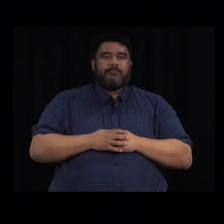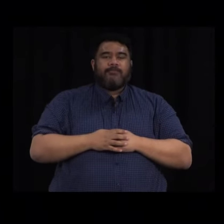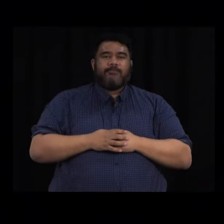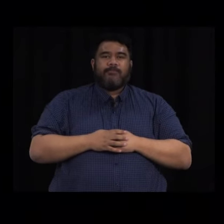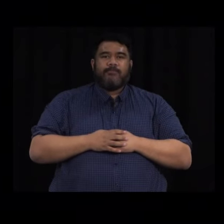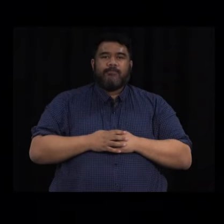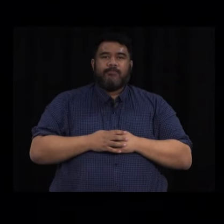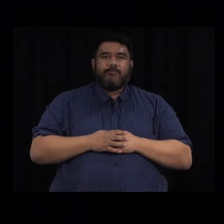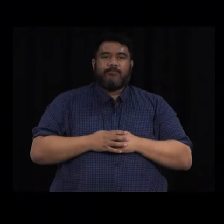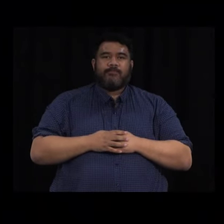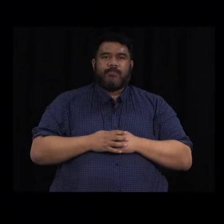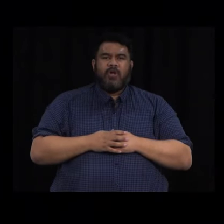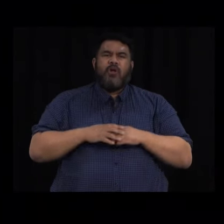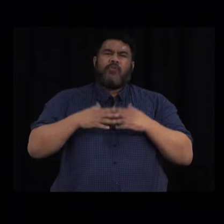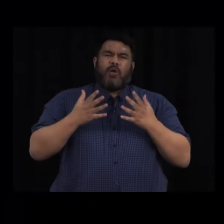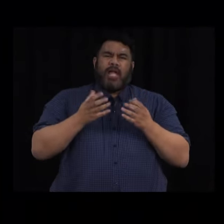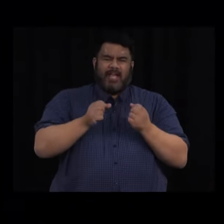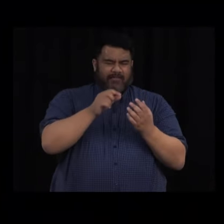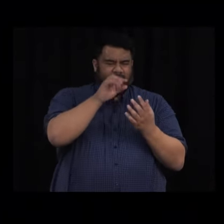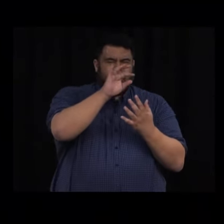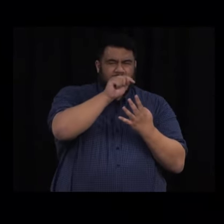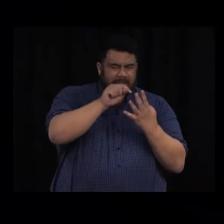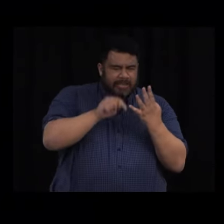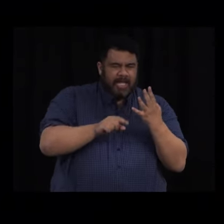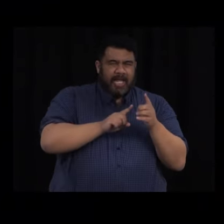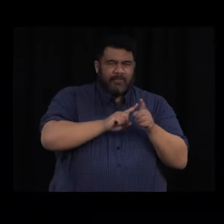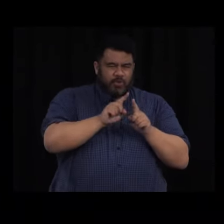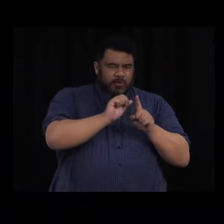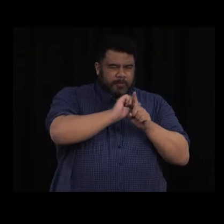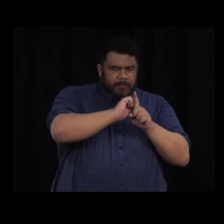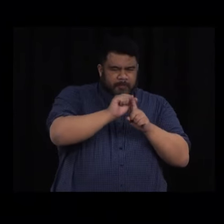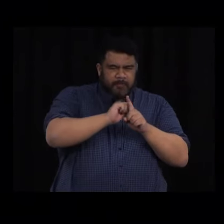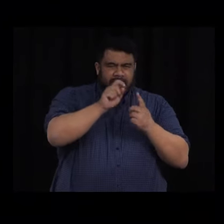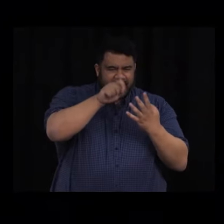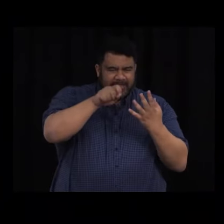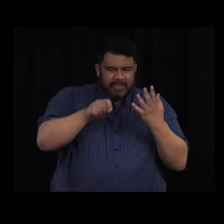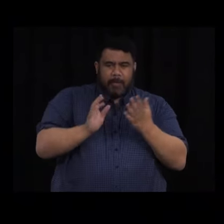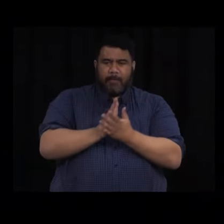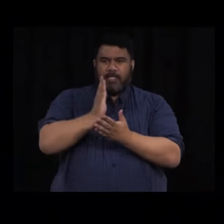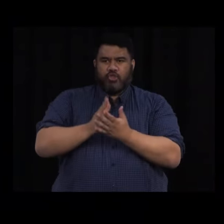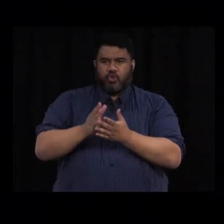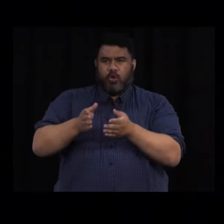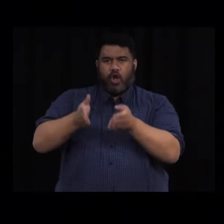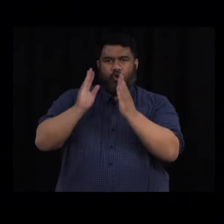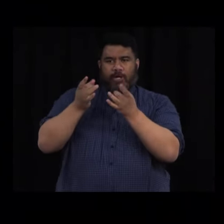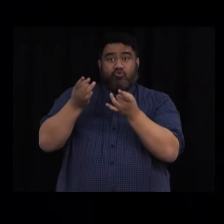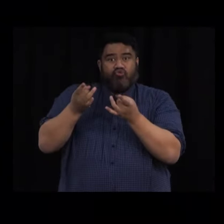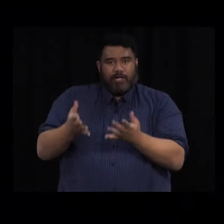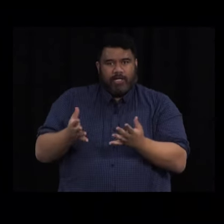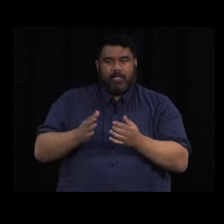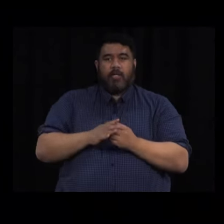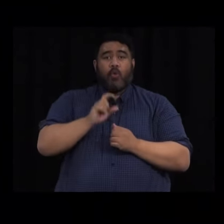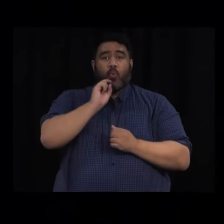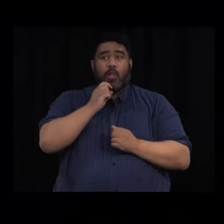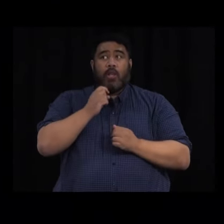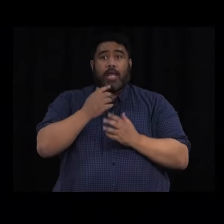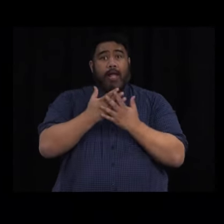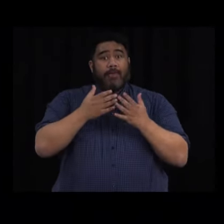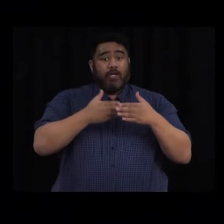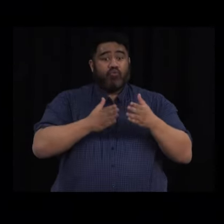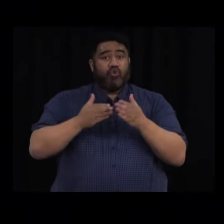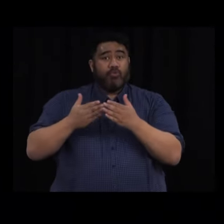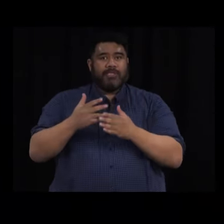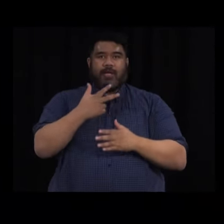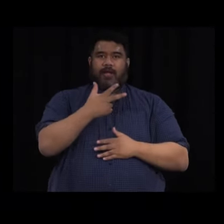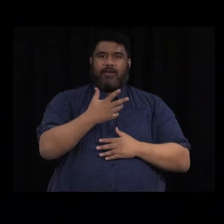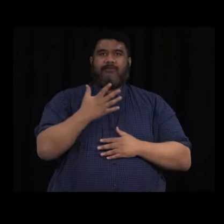complexities to work through when standing up a new MIQ facility but the Elms will add another 85 rooms which is a welcome addition